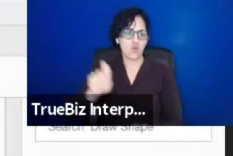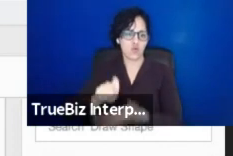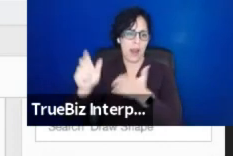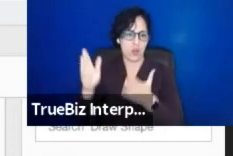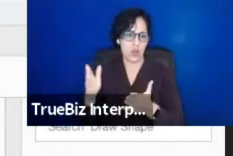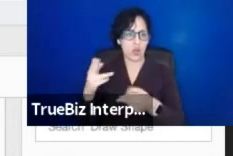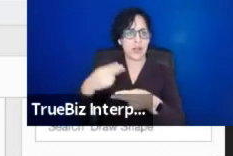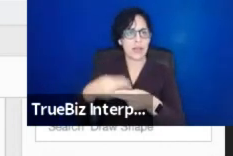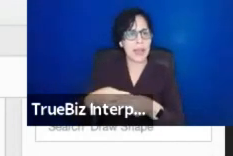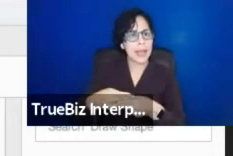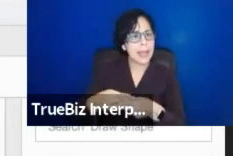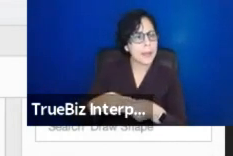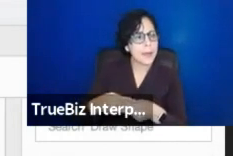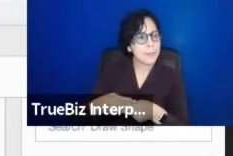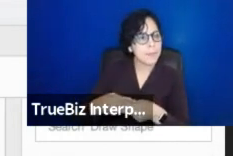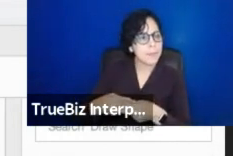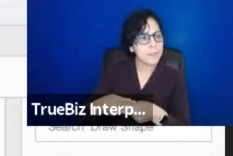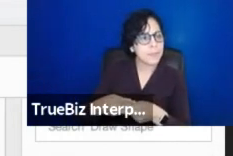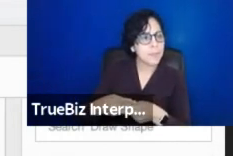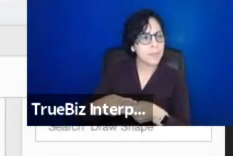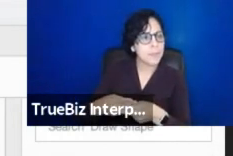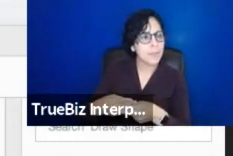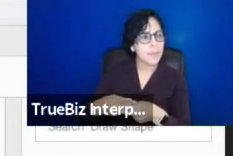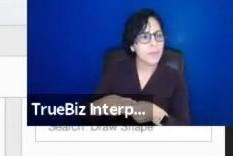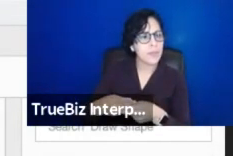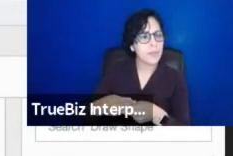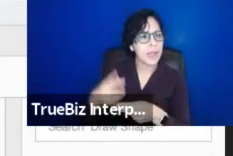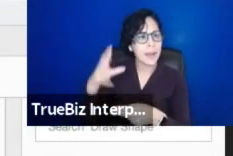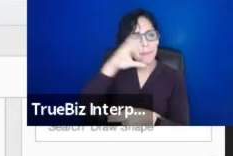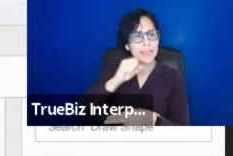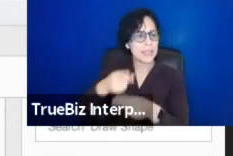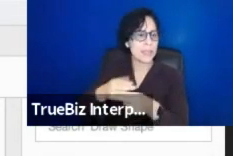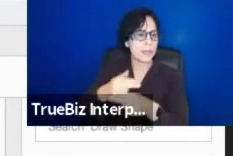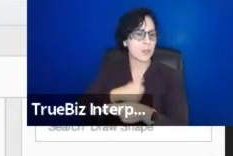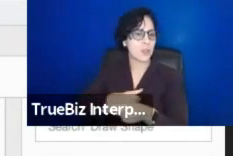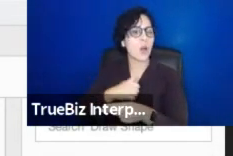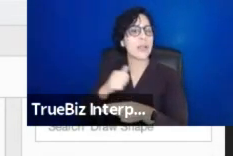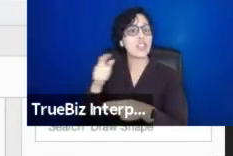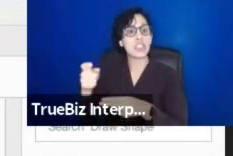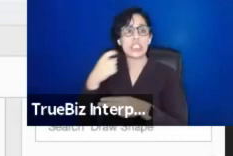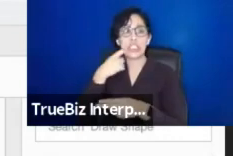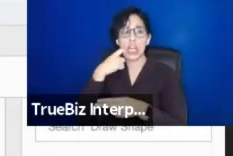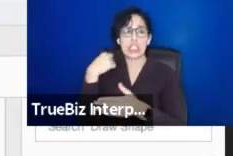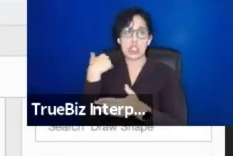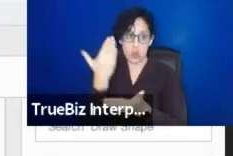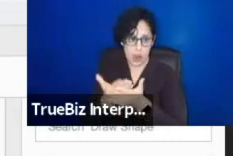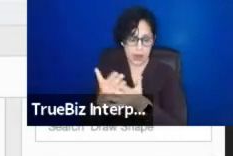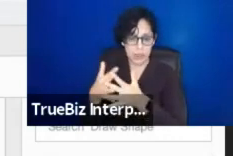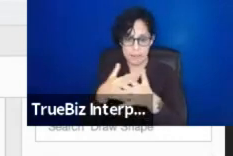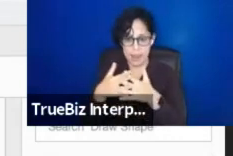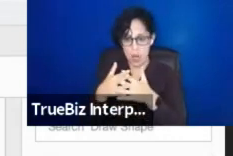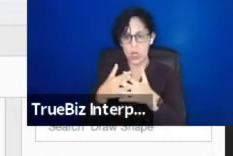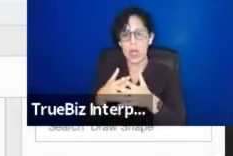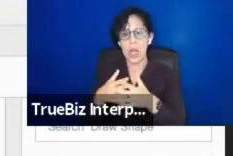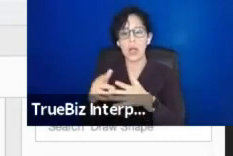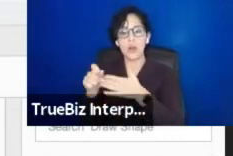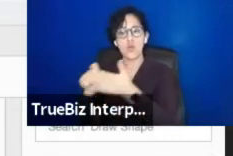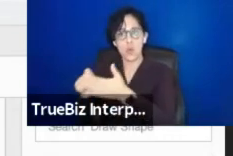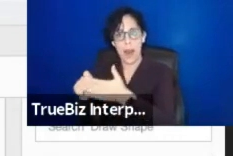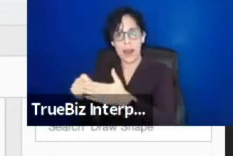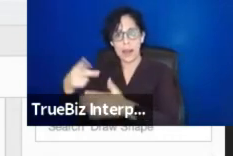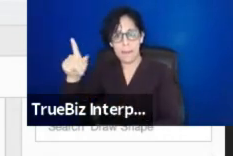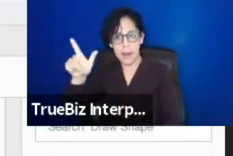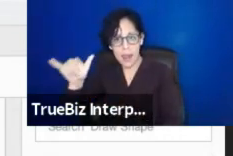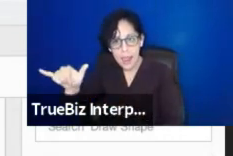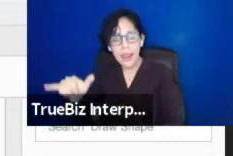she is from Uganda and had just given birth and traveled to America to like have her family meet the